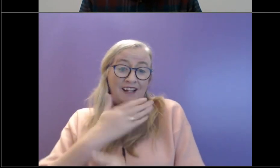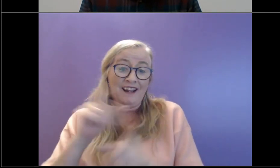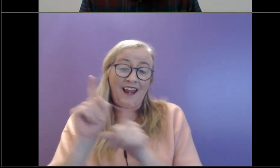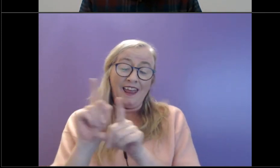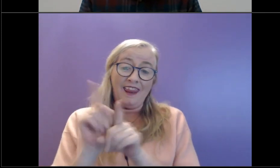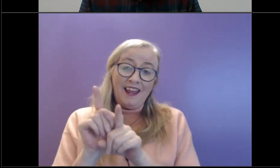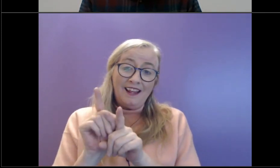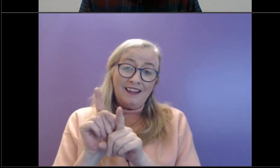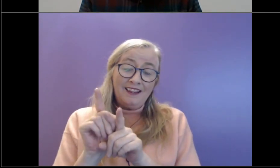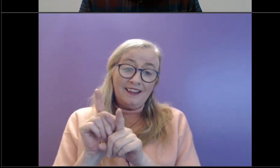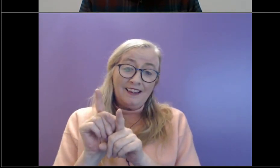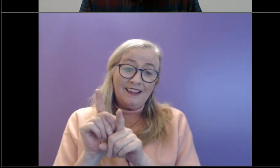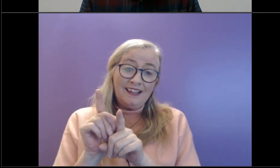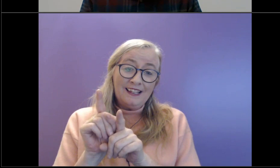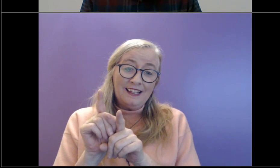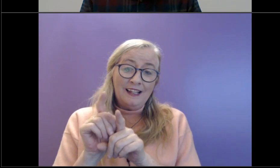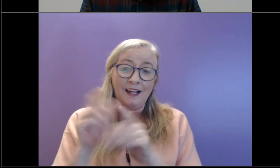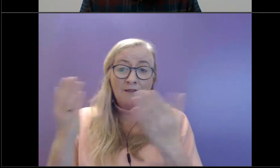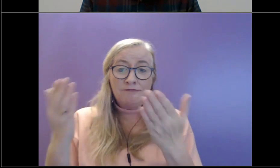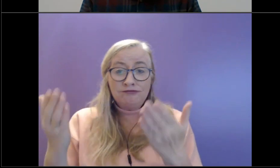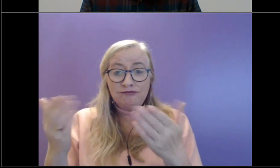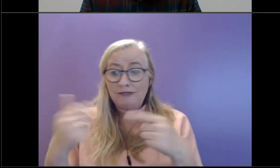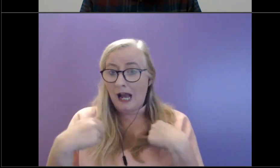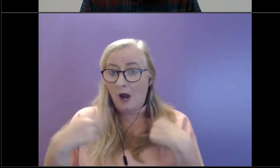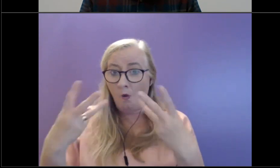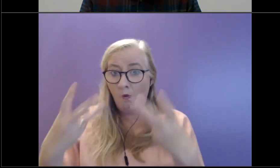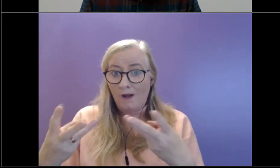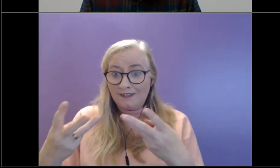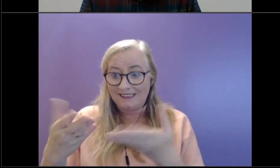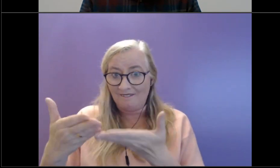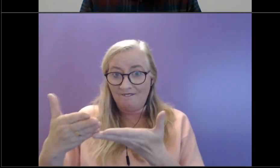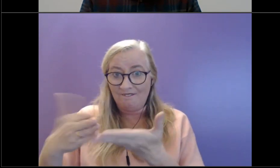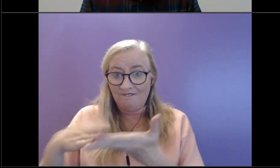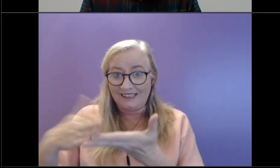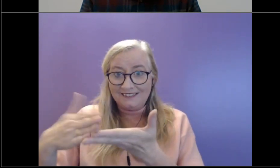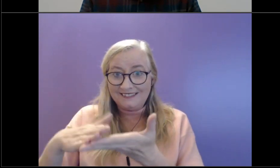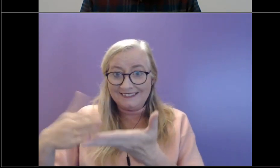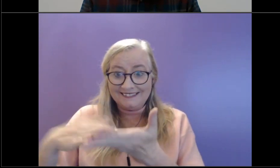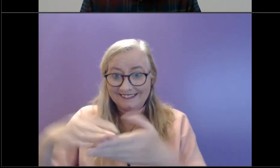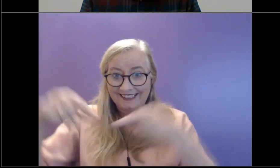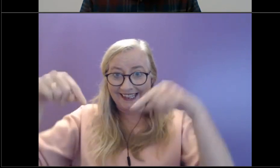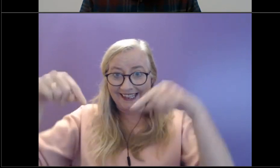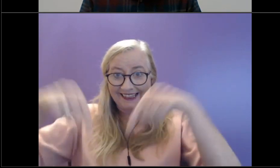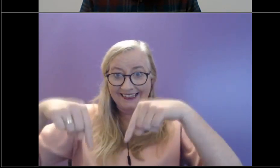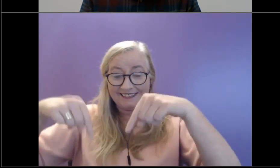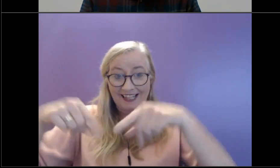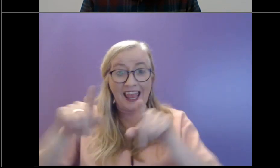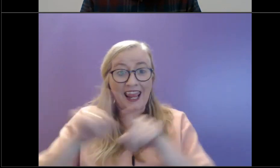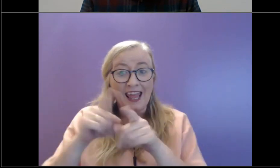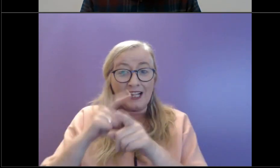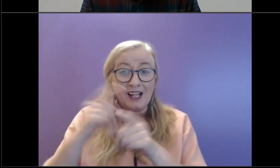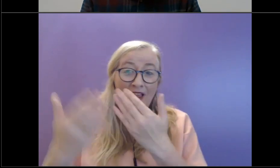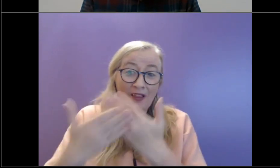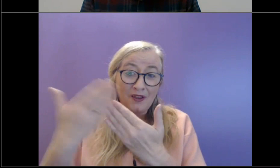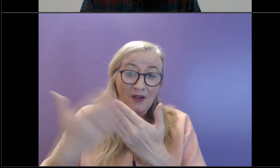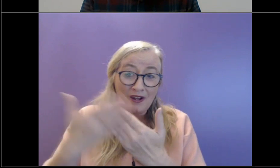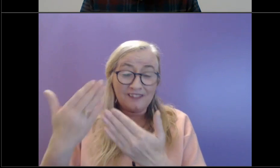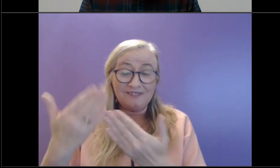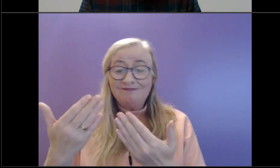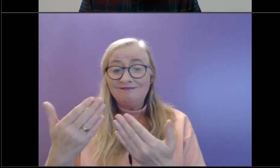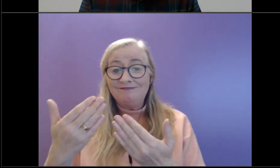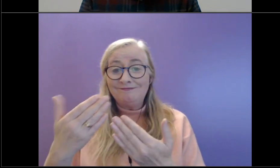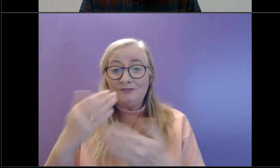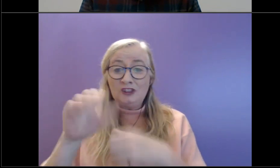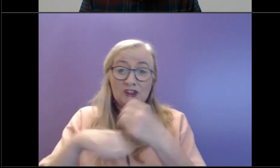fix the situation, particularly for those we care most about in our lives. Like the young people who are, you our sons or our daughters.